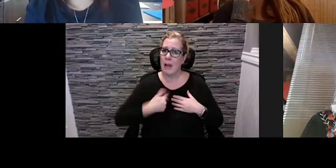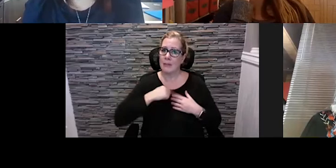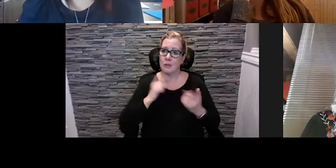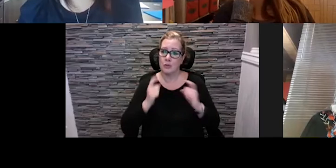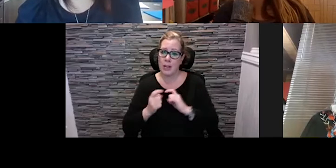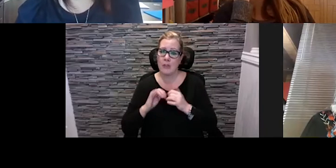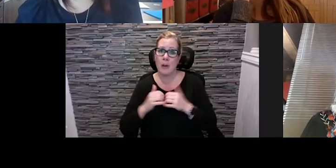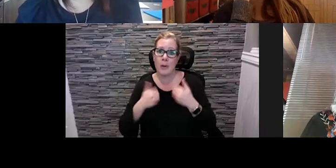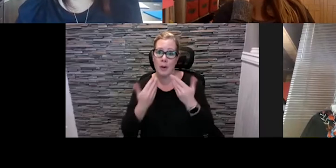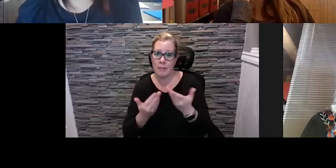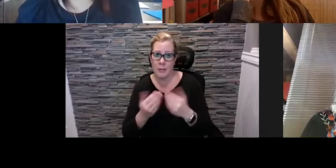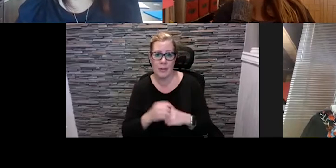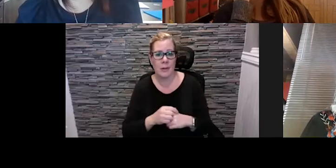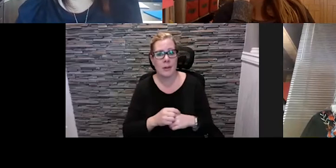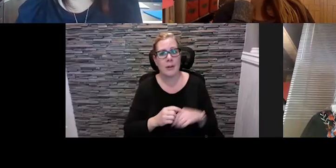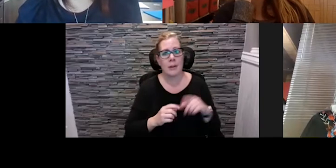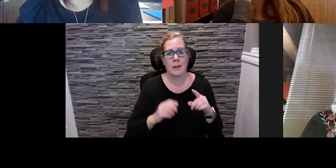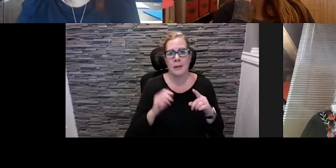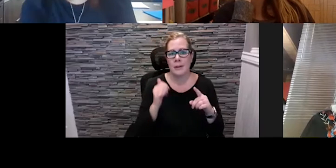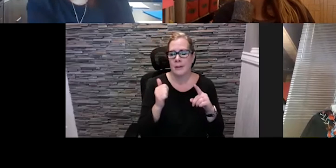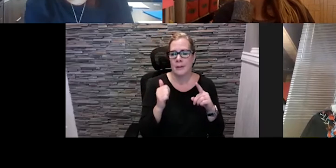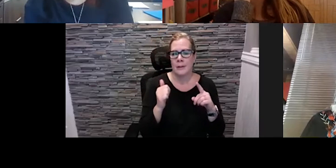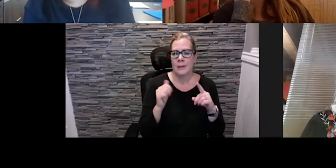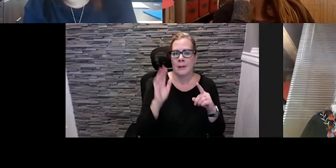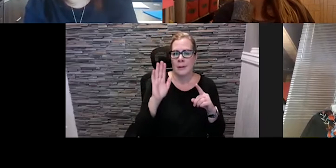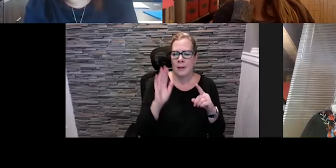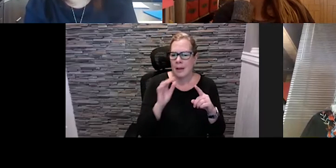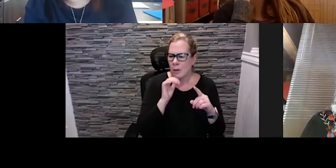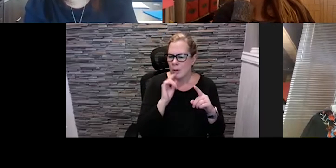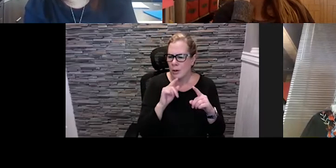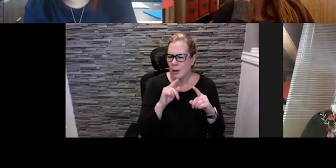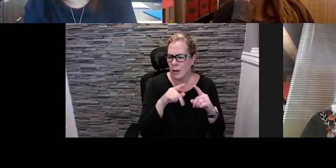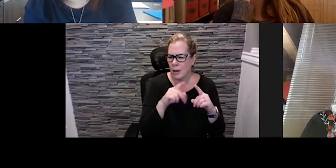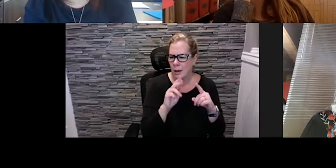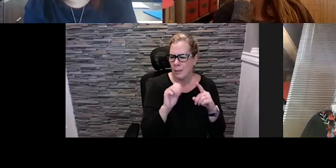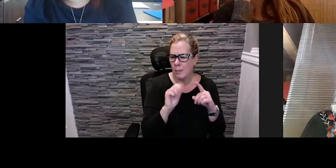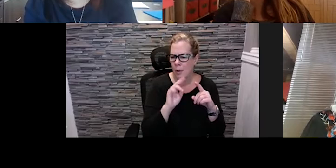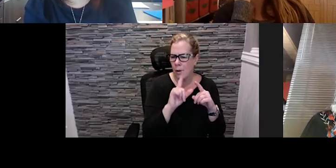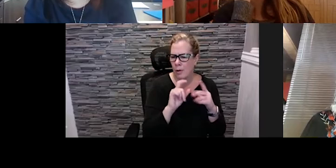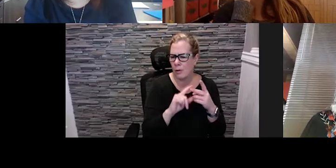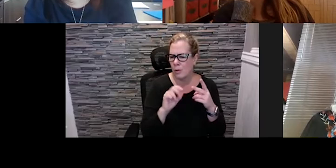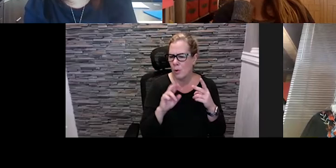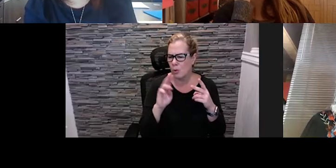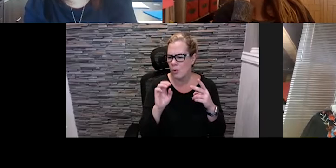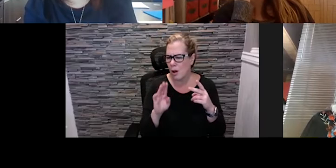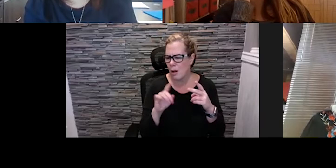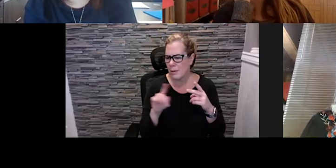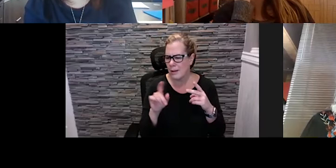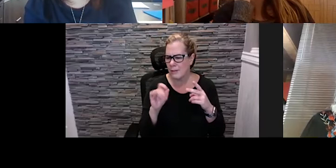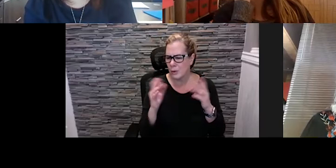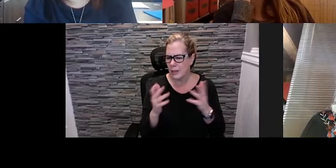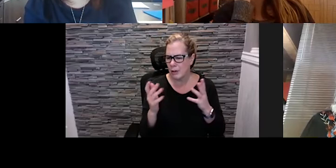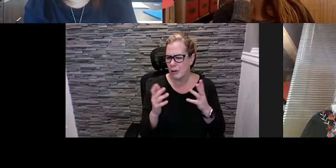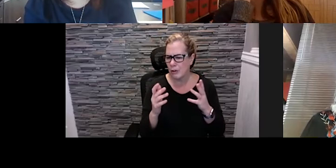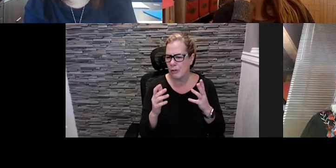that awesome i i don't know if we've got um paul or rob in the queue um but if they if they are uh i'd be